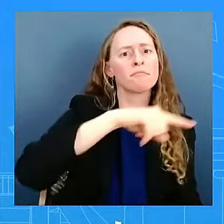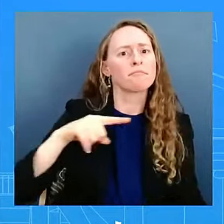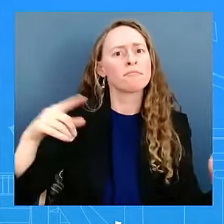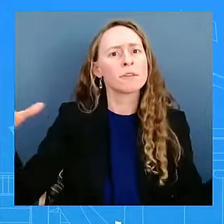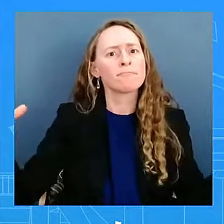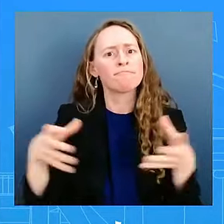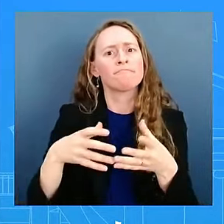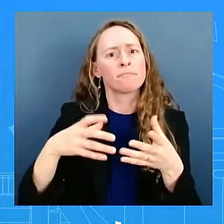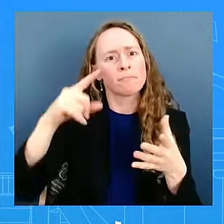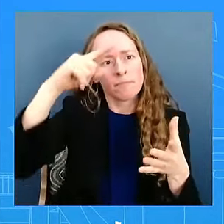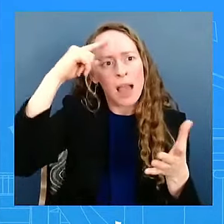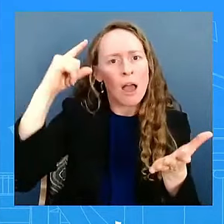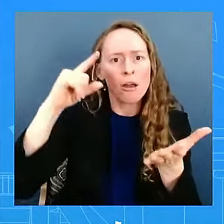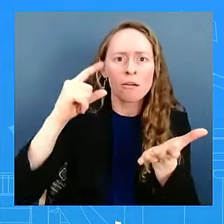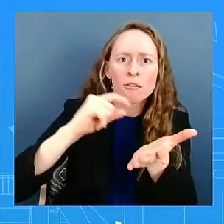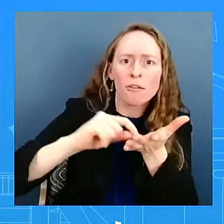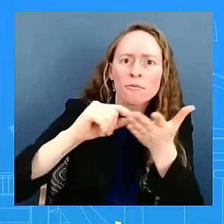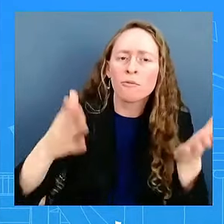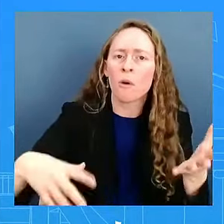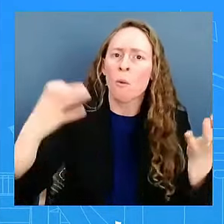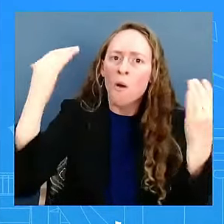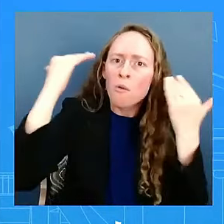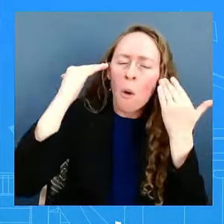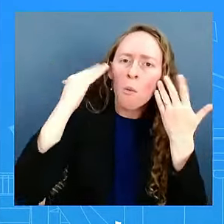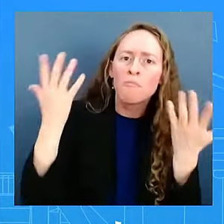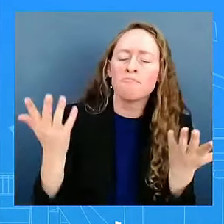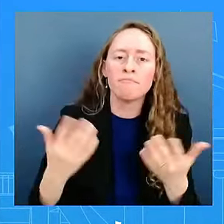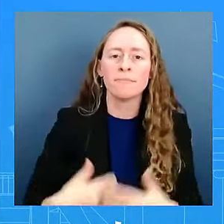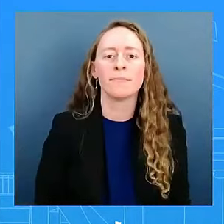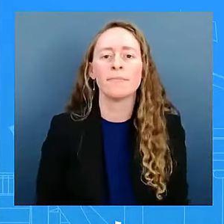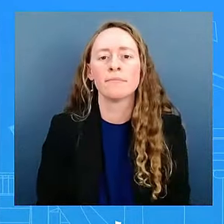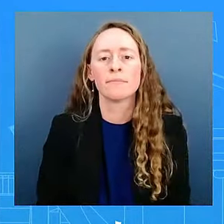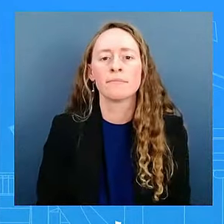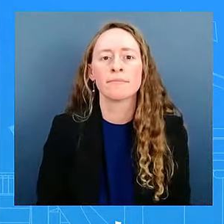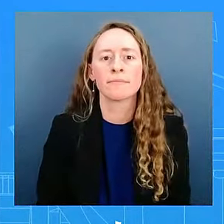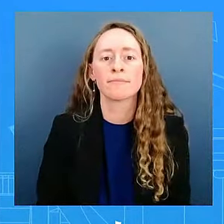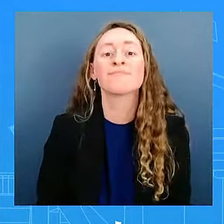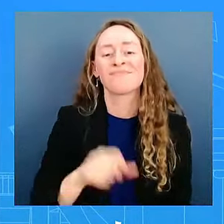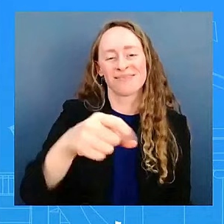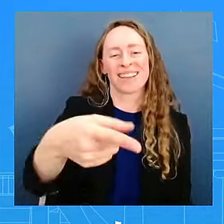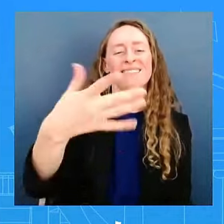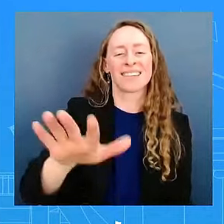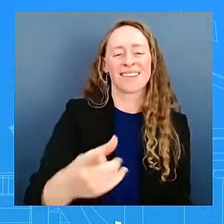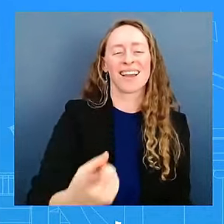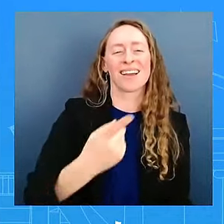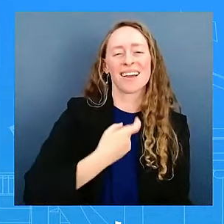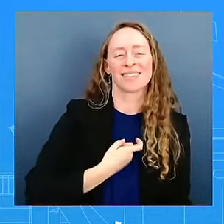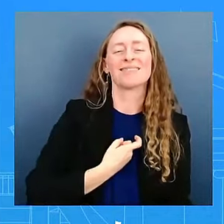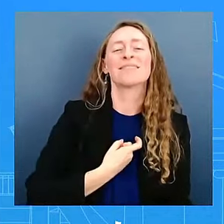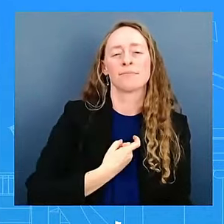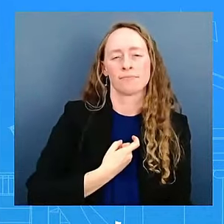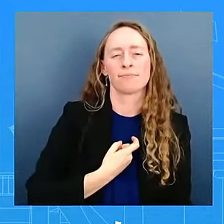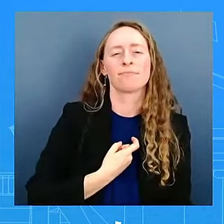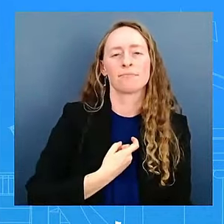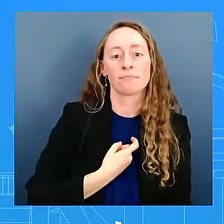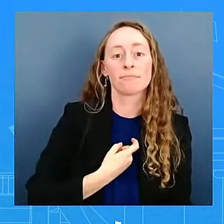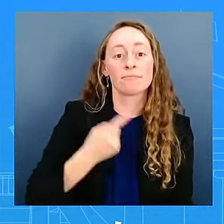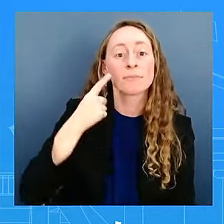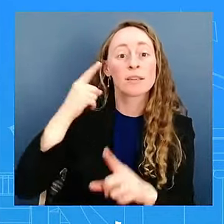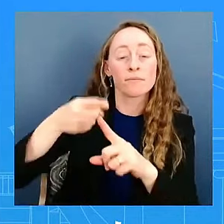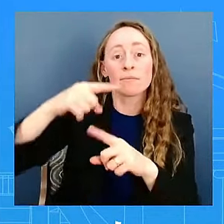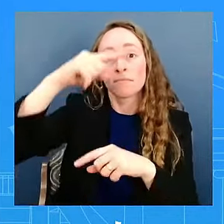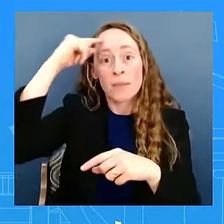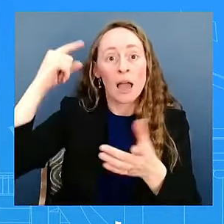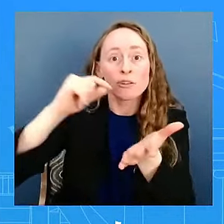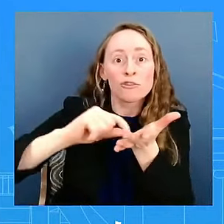yesterday. And look, when it comes to black journalists, we want to make sure, and obviously in all Americans, including